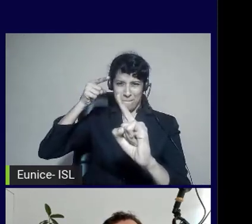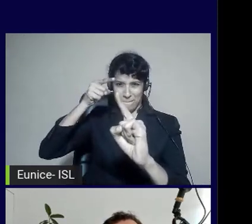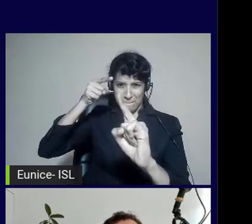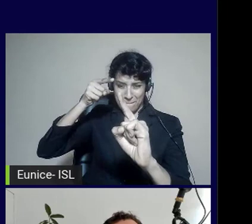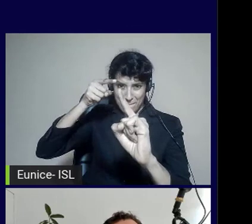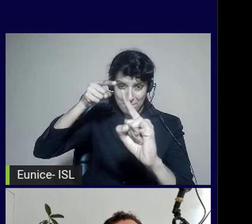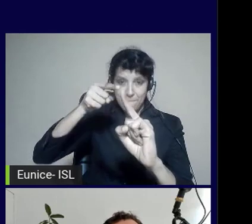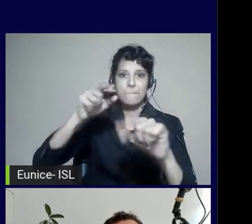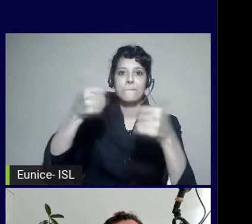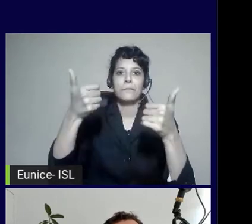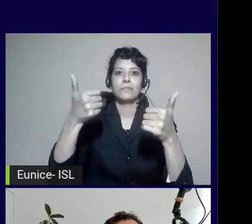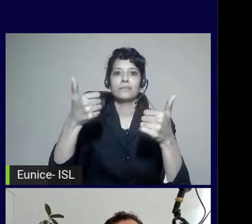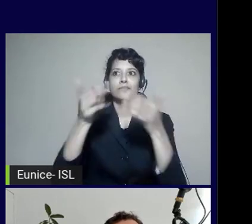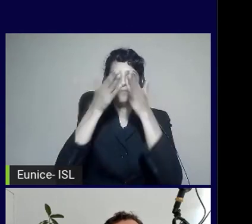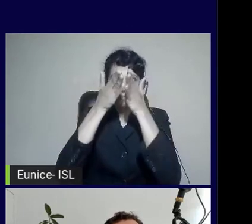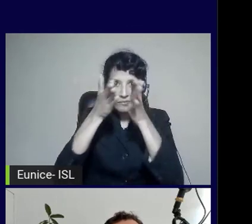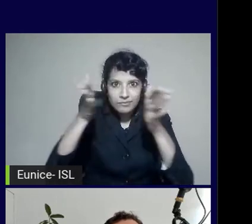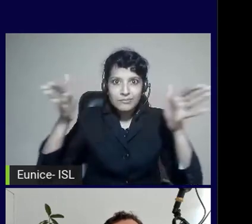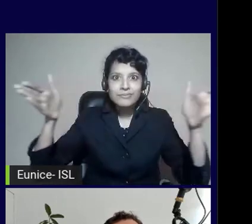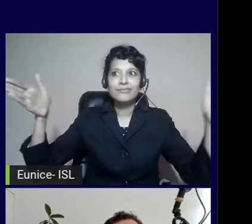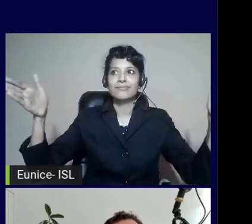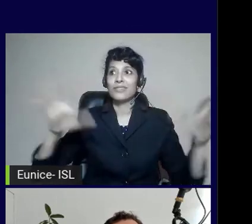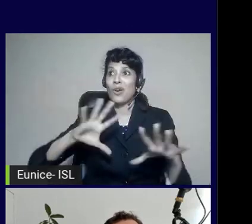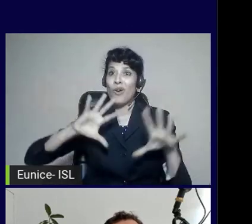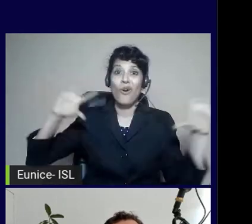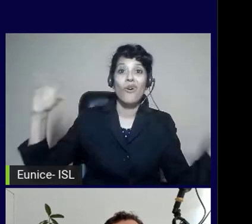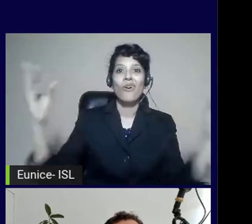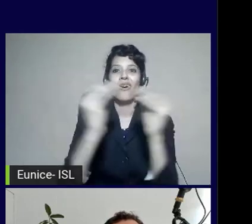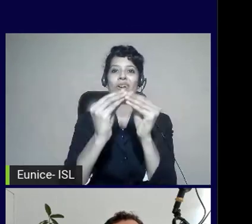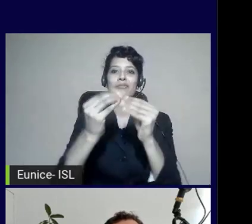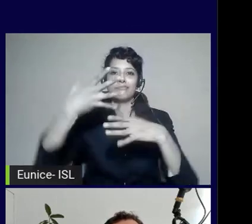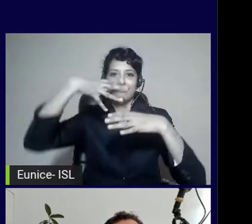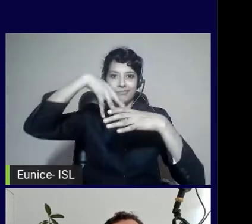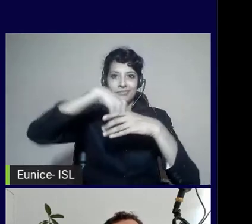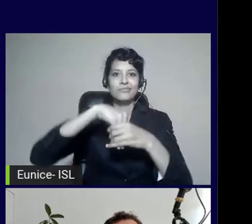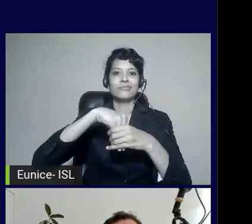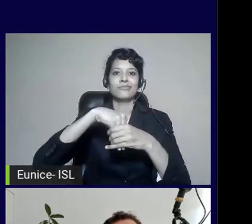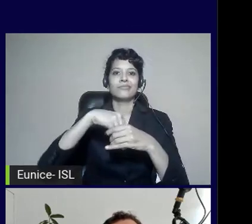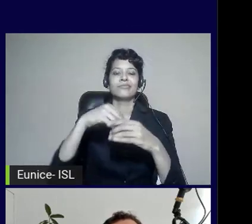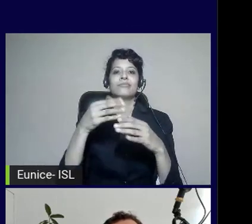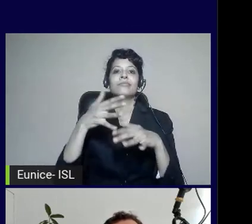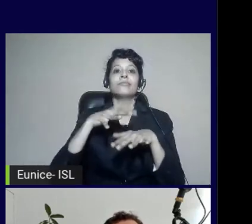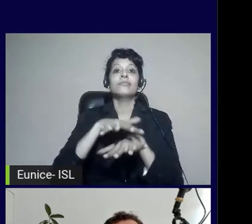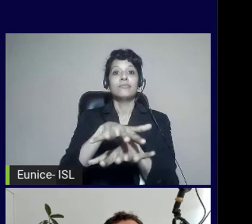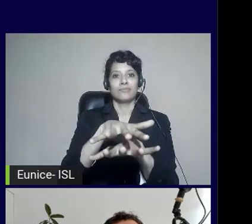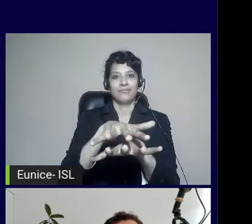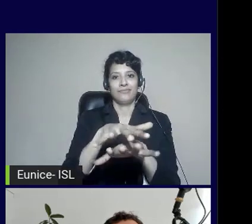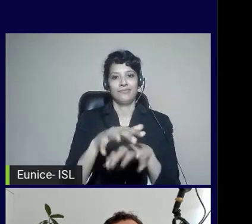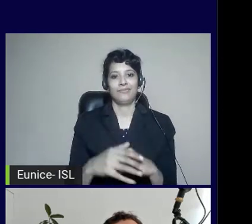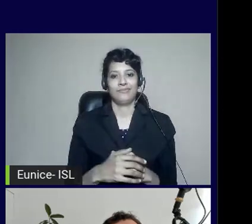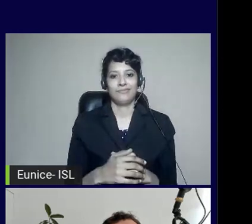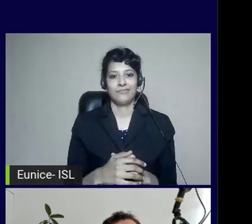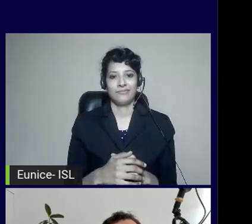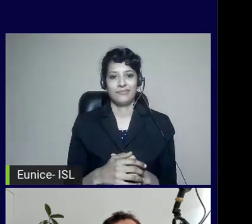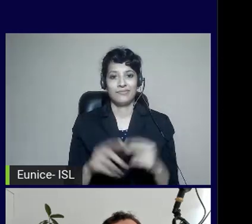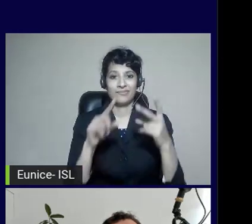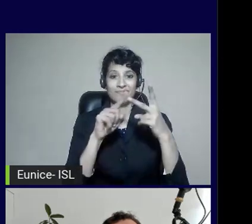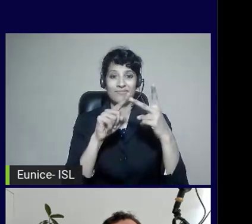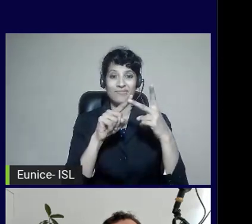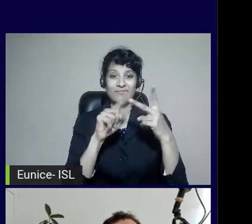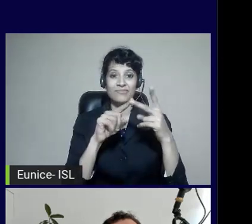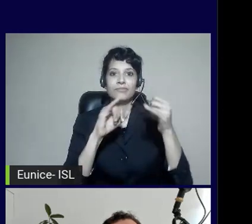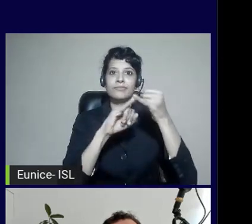accessible and how to define accessibility and disability. We've also shown you how to shift left using DevOps